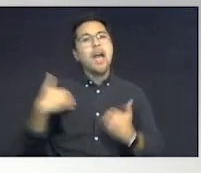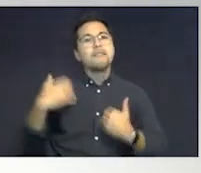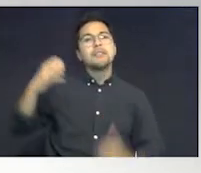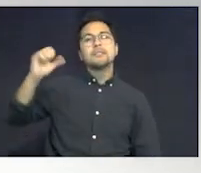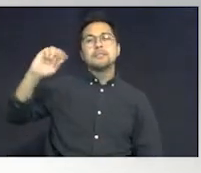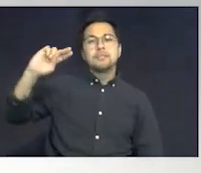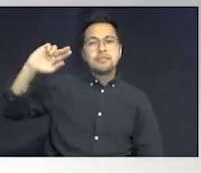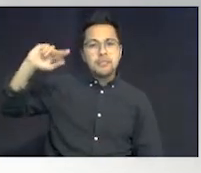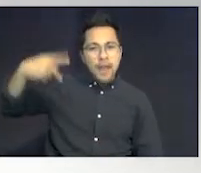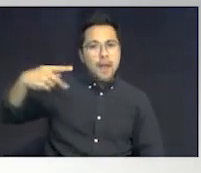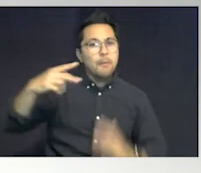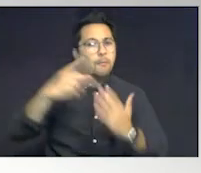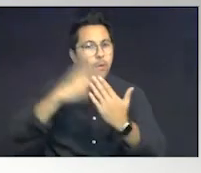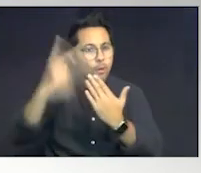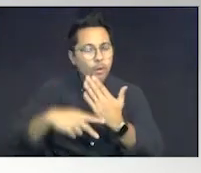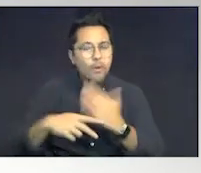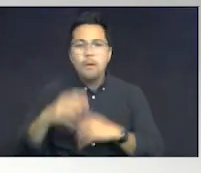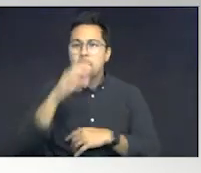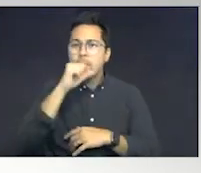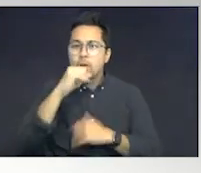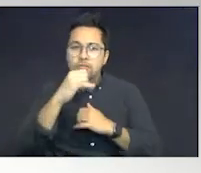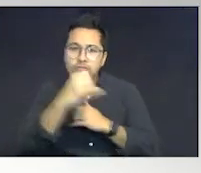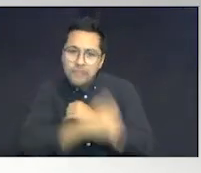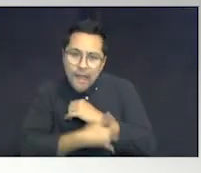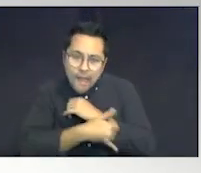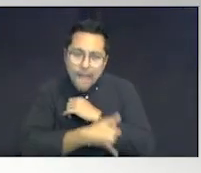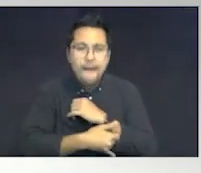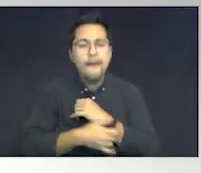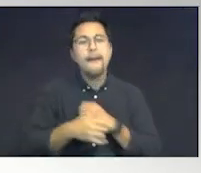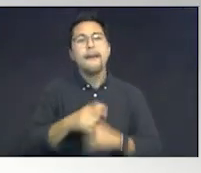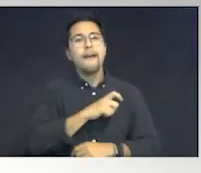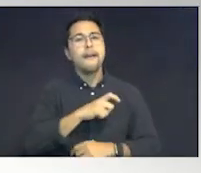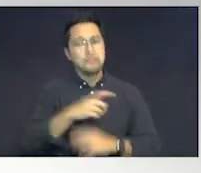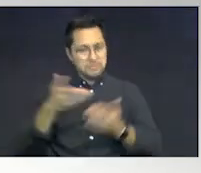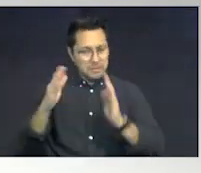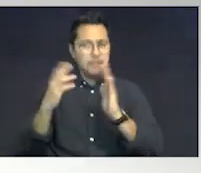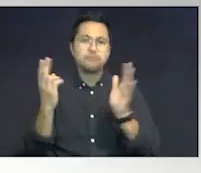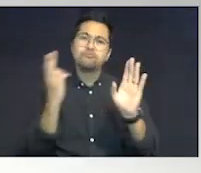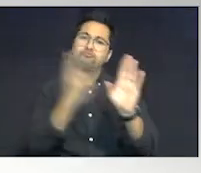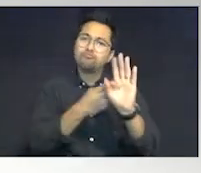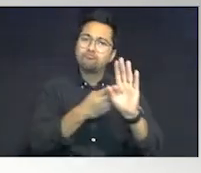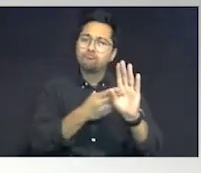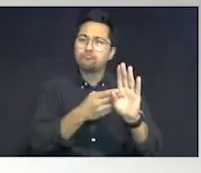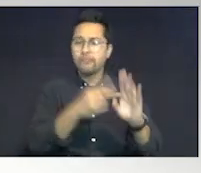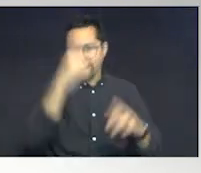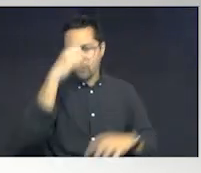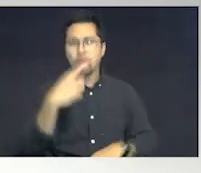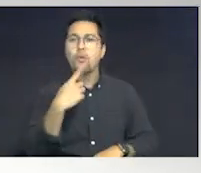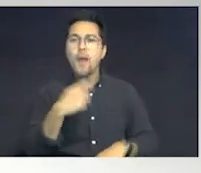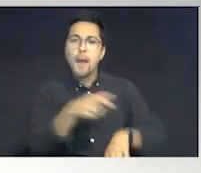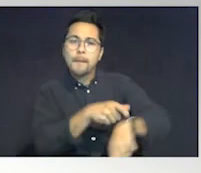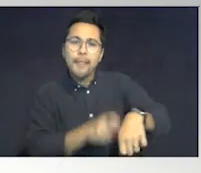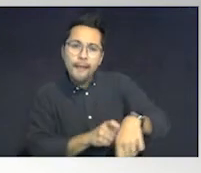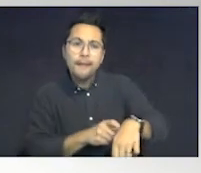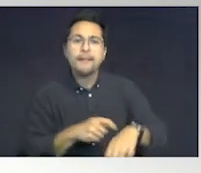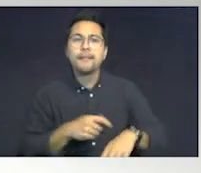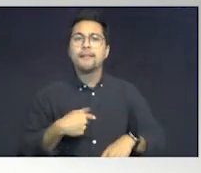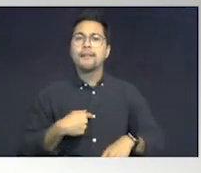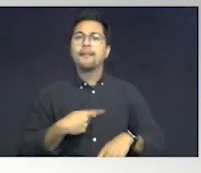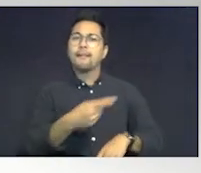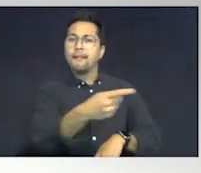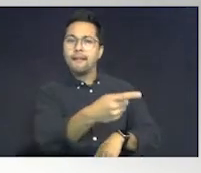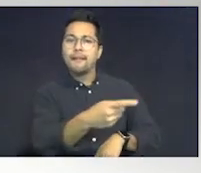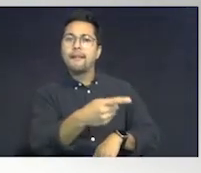program. SNAP program, Orange County Sheriff's Office, lets you register for the red bracelet. It's right through the Sheriff's Office.